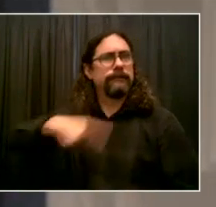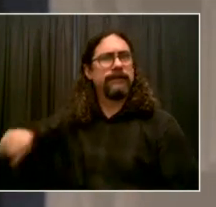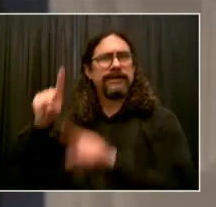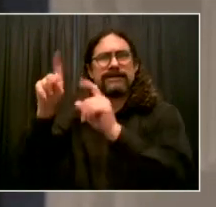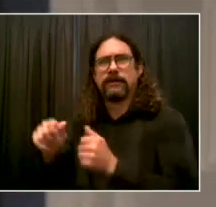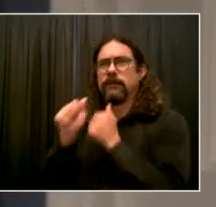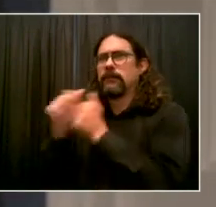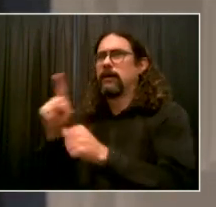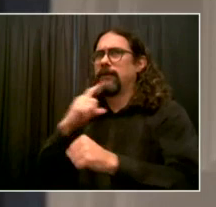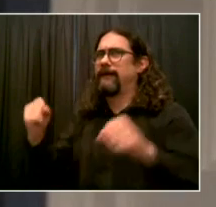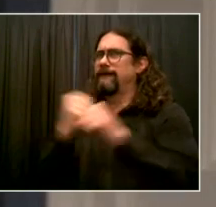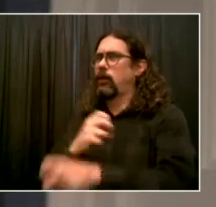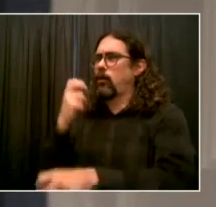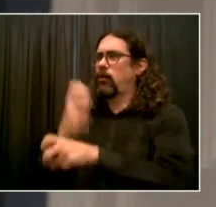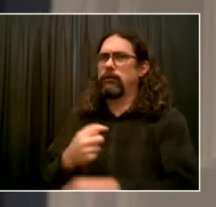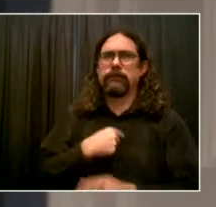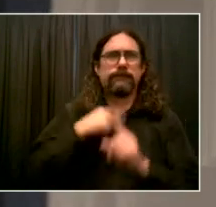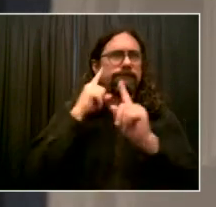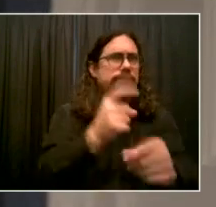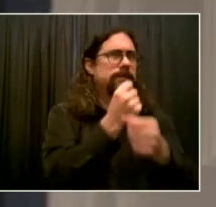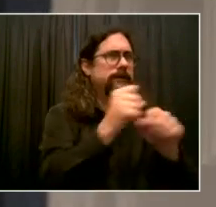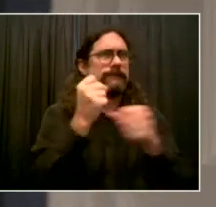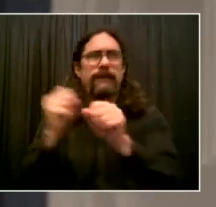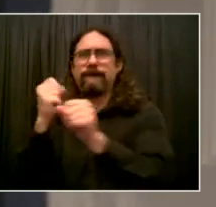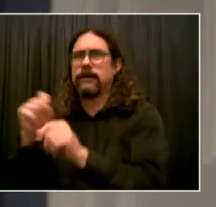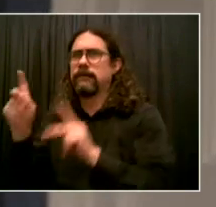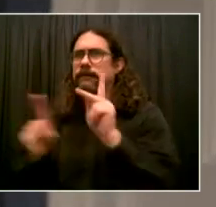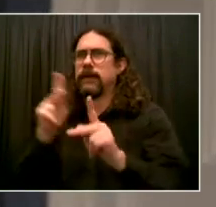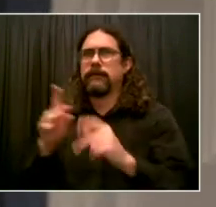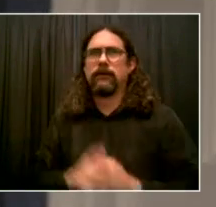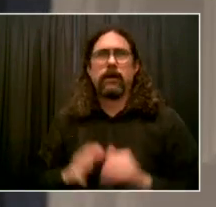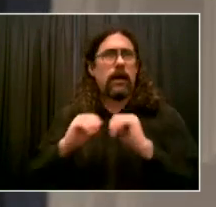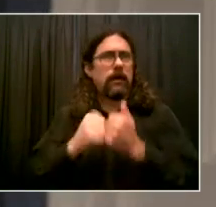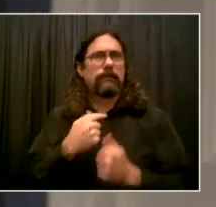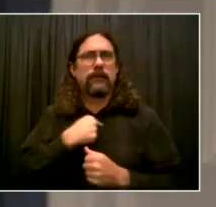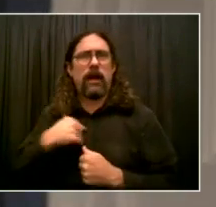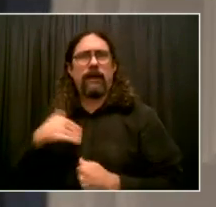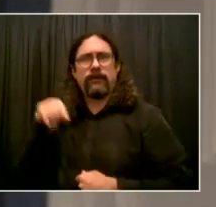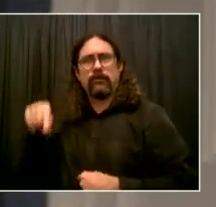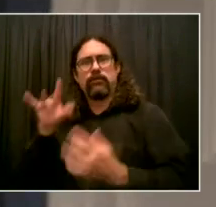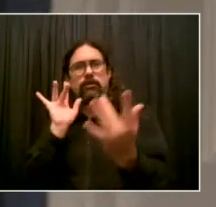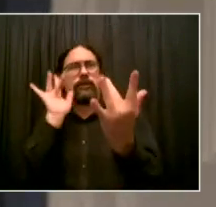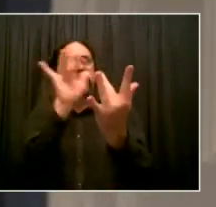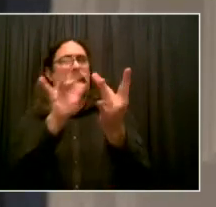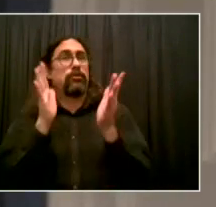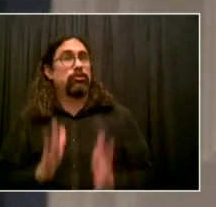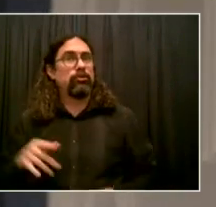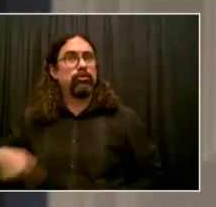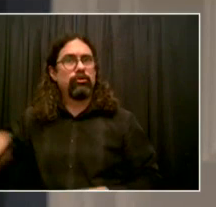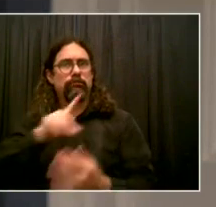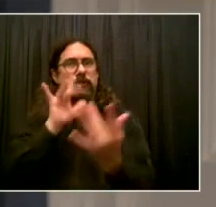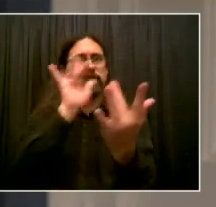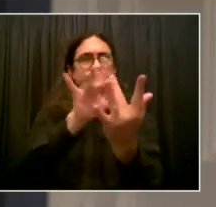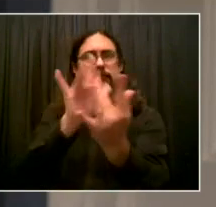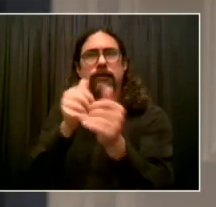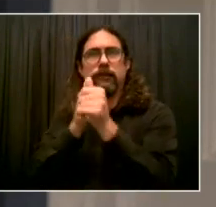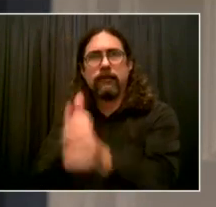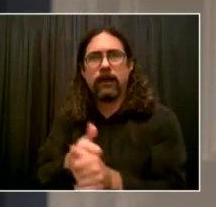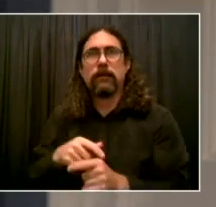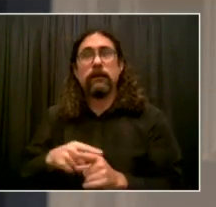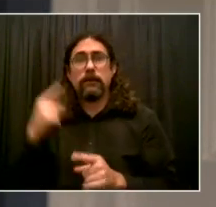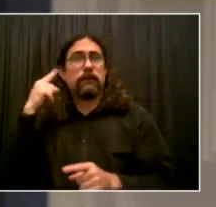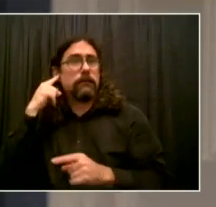Yorkers that saw what COVID did to their communities, they heard the call to help, and they responded. Our